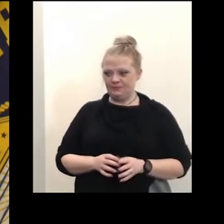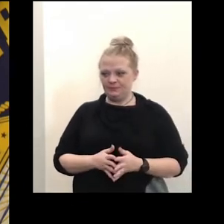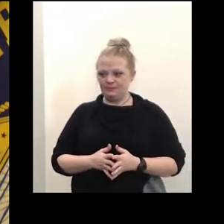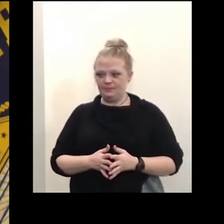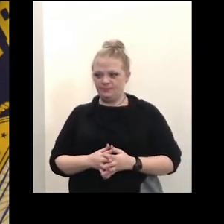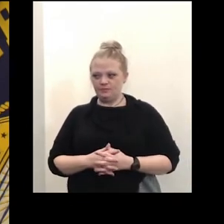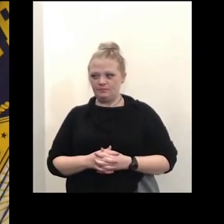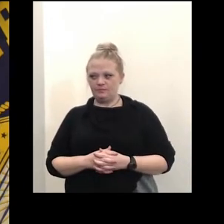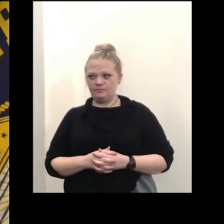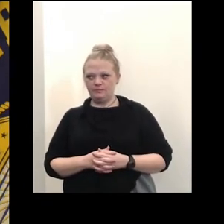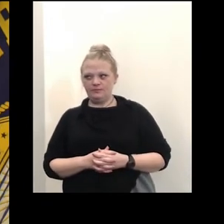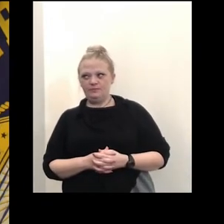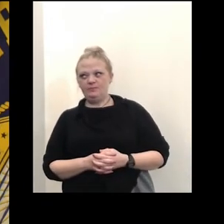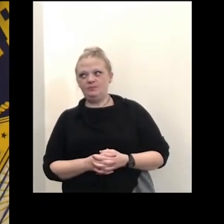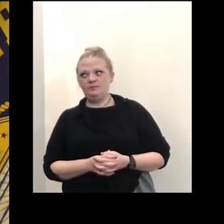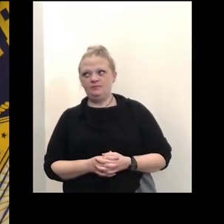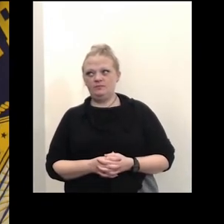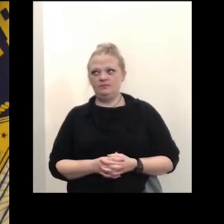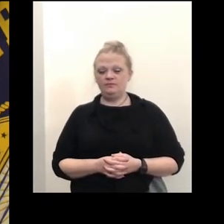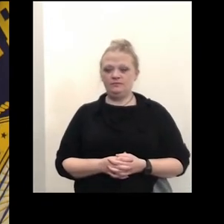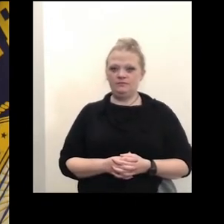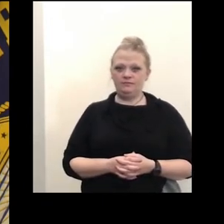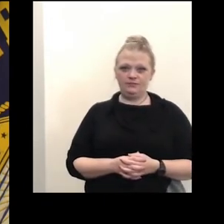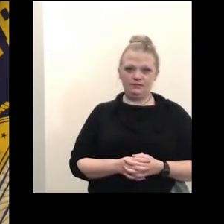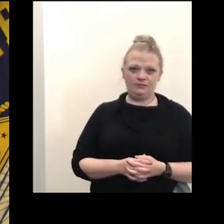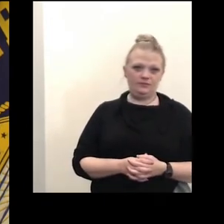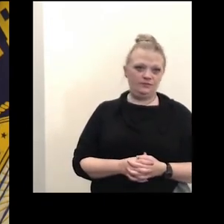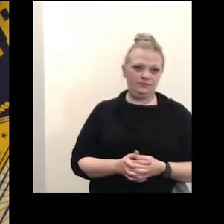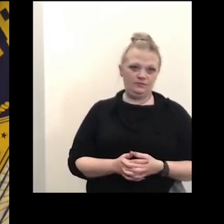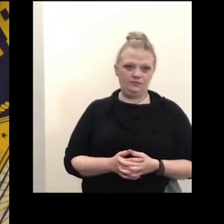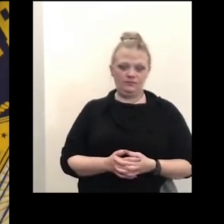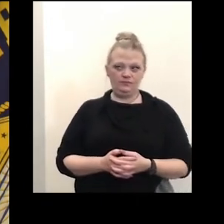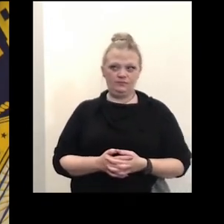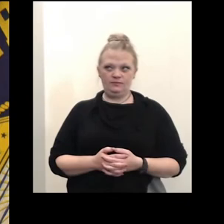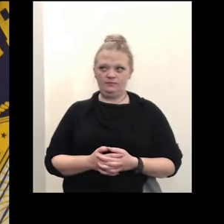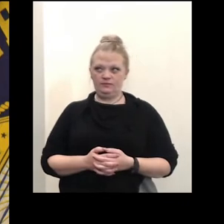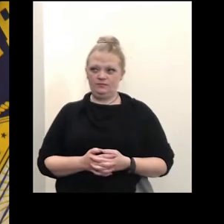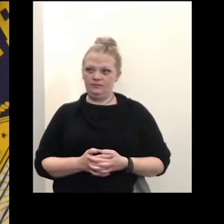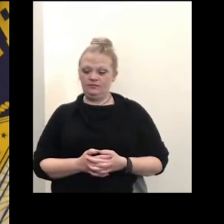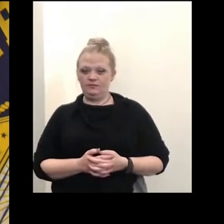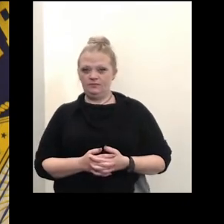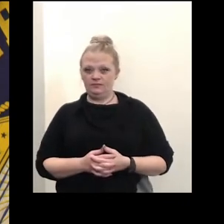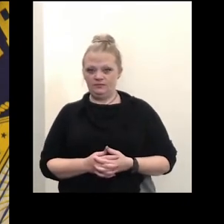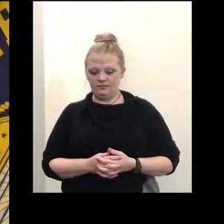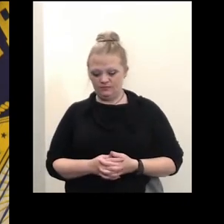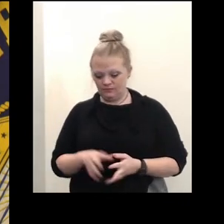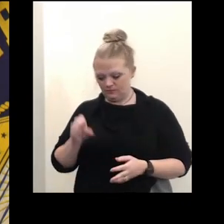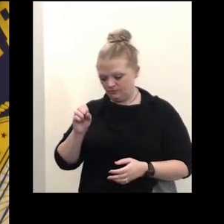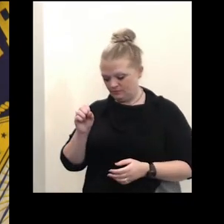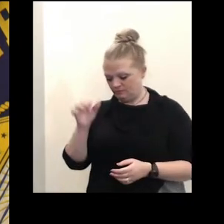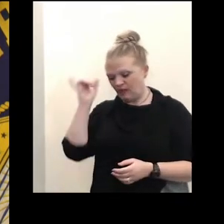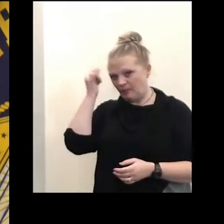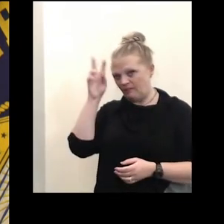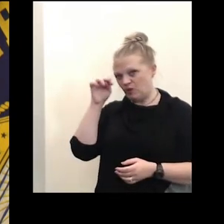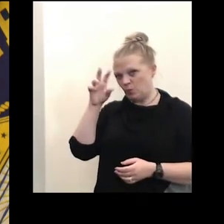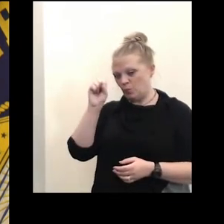sandra tan buffalo news